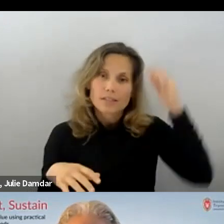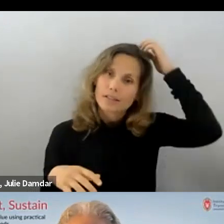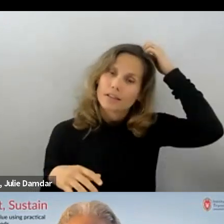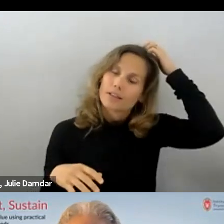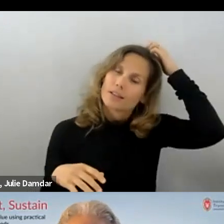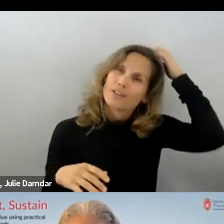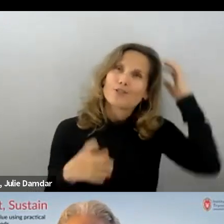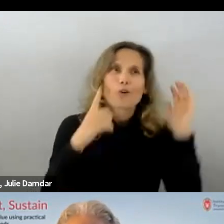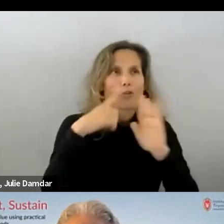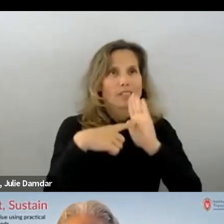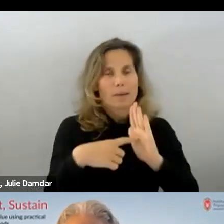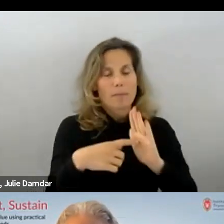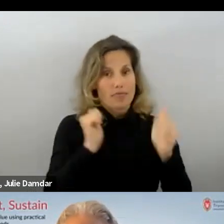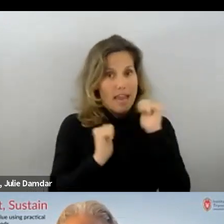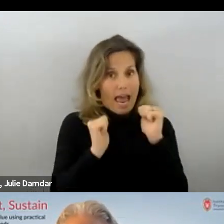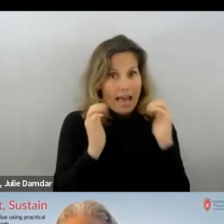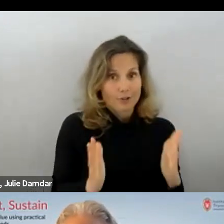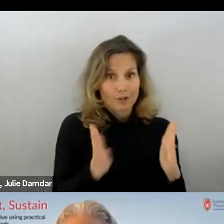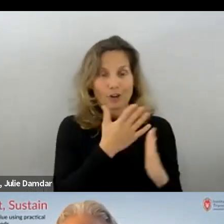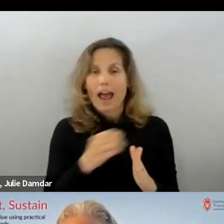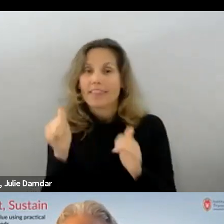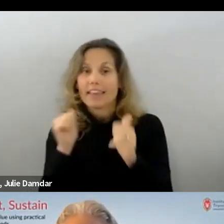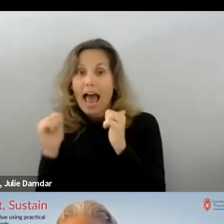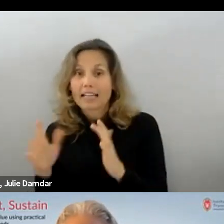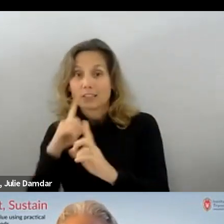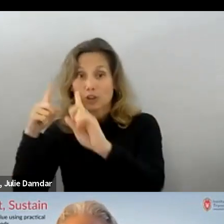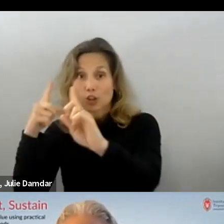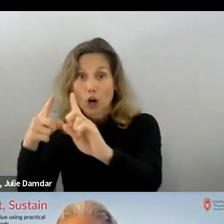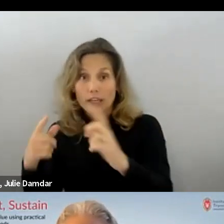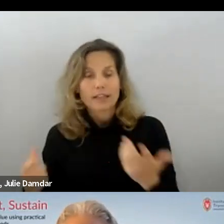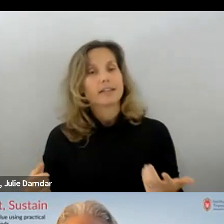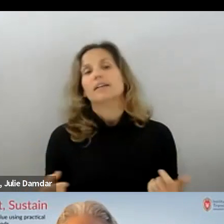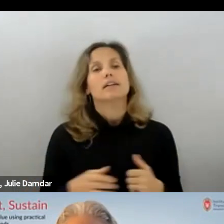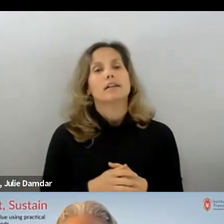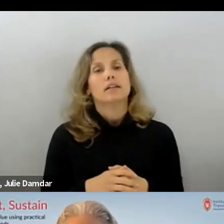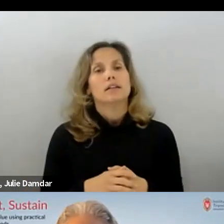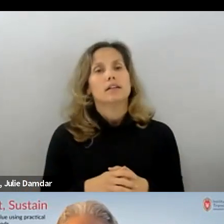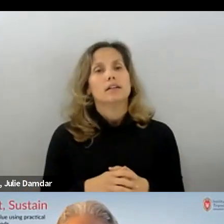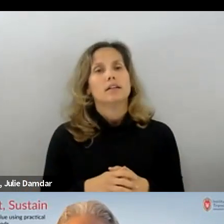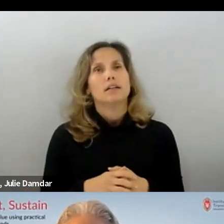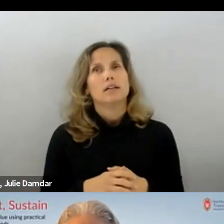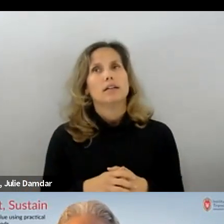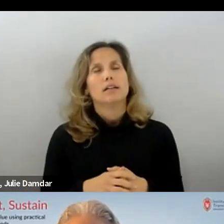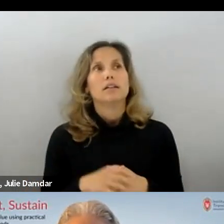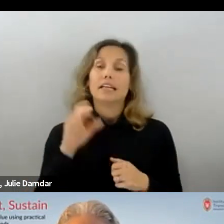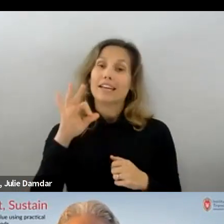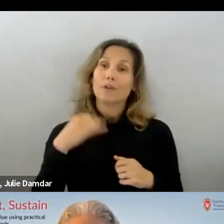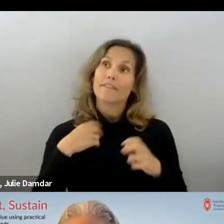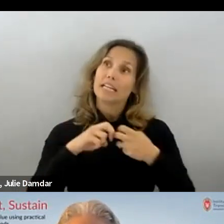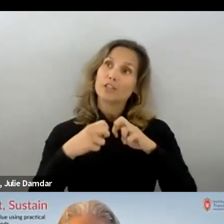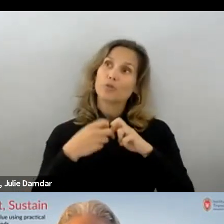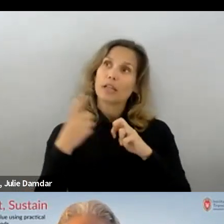the actor and the action target. So we didn't think it would make, and we're getting to an issue like, all right, I have a patient,